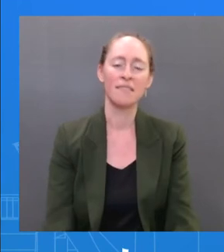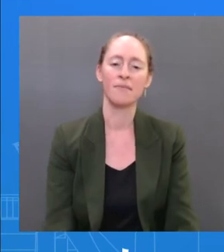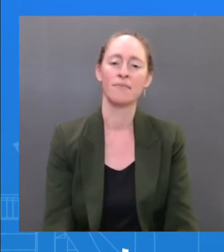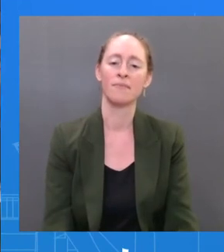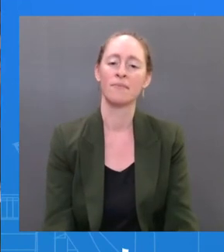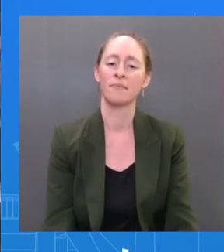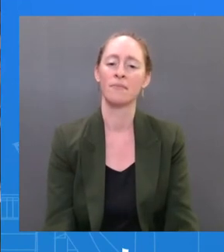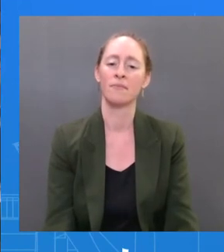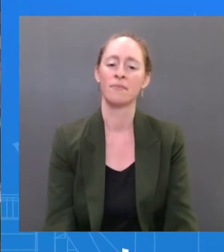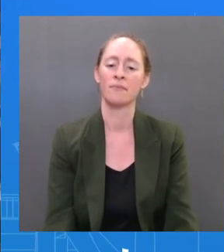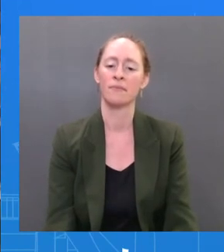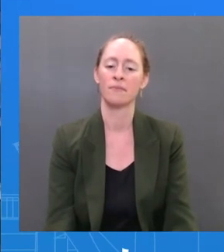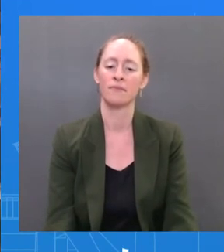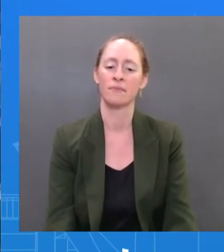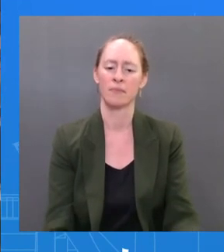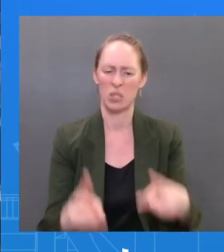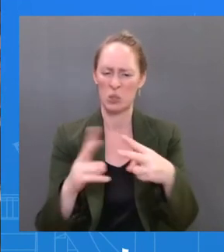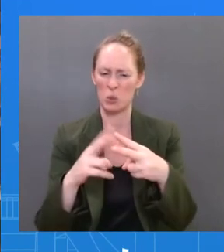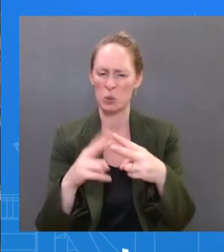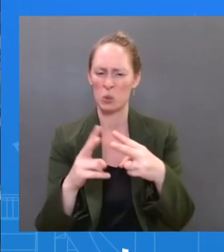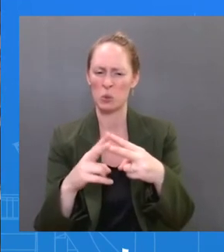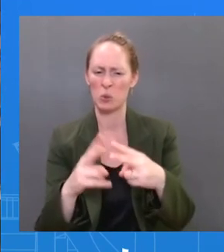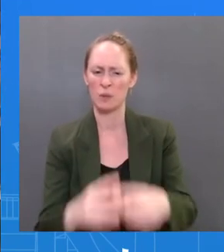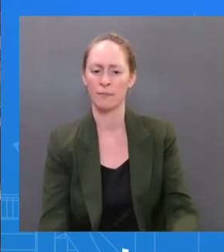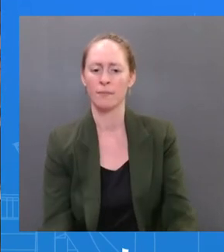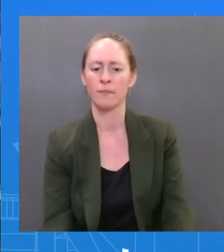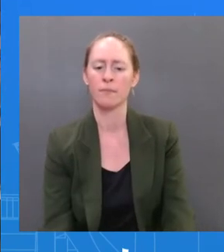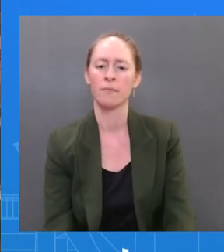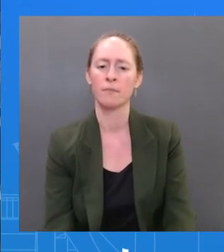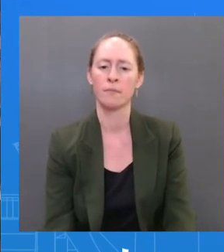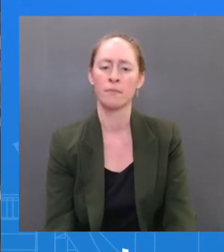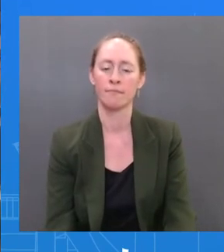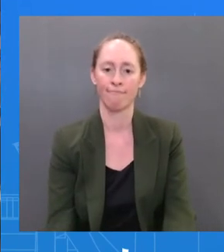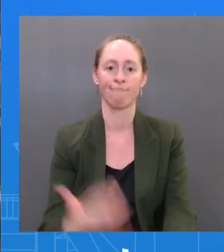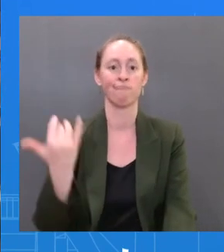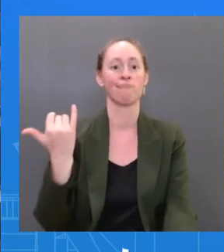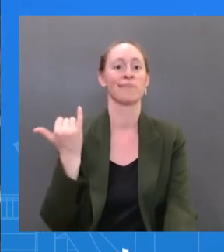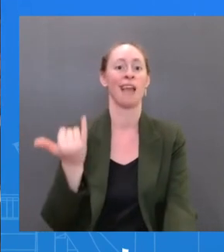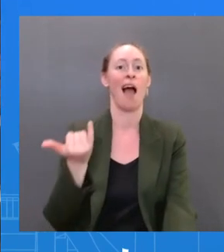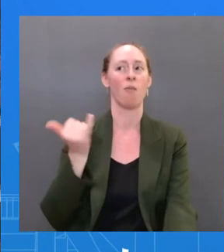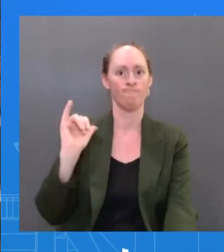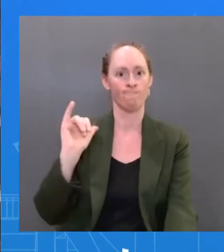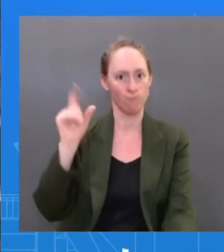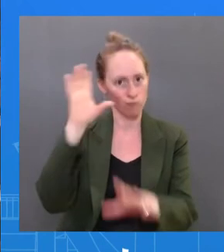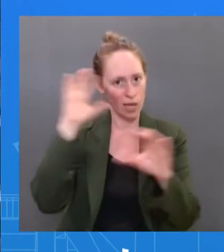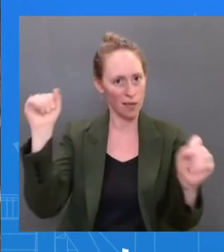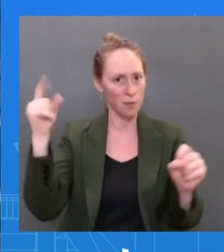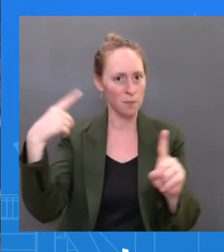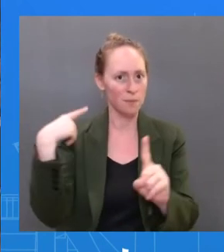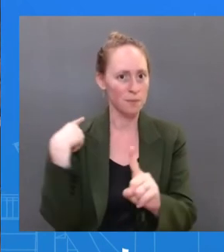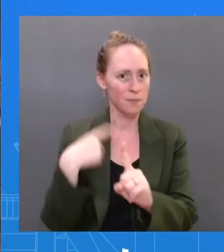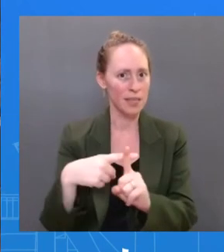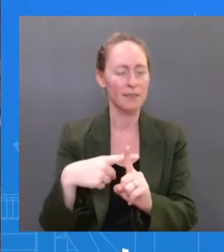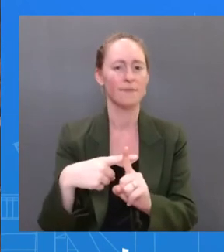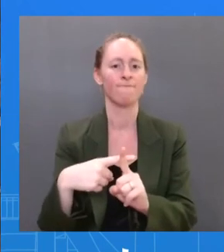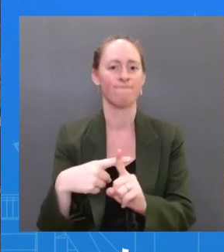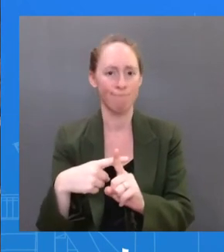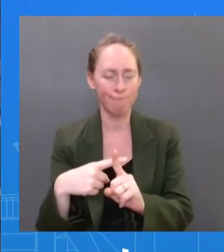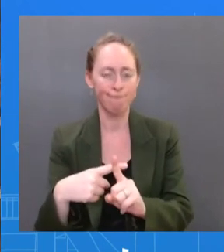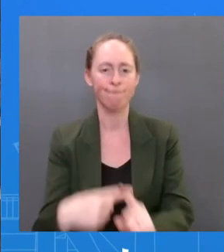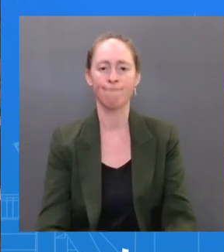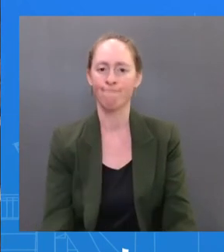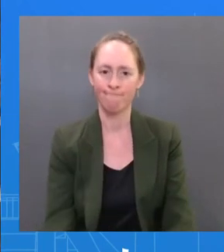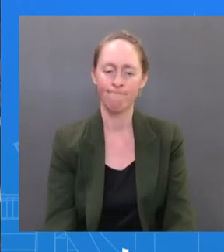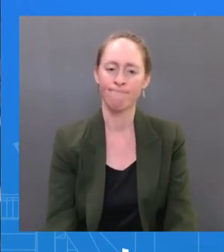President now has tested positive for COVID, will there be a reevaluation of the protocol that will put in place at the White House to